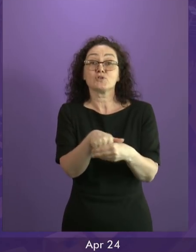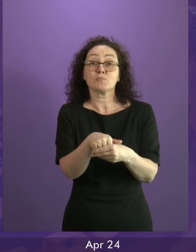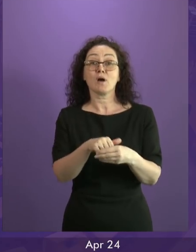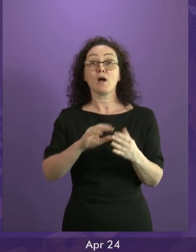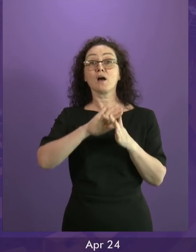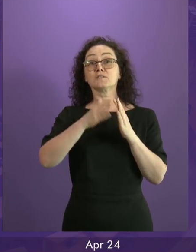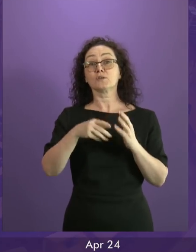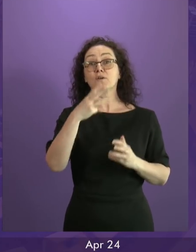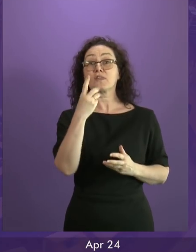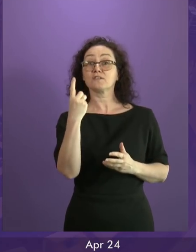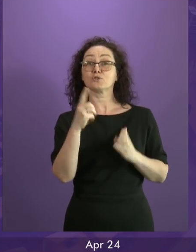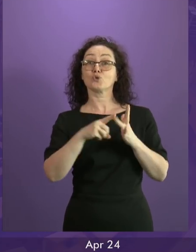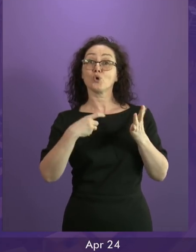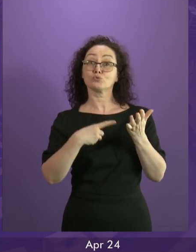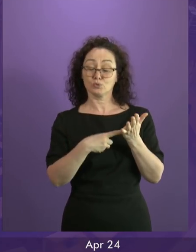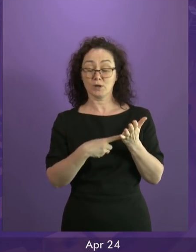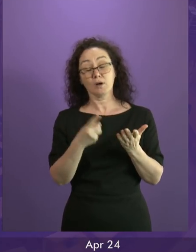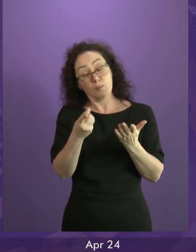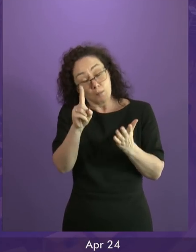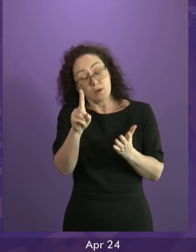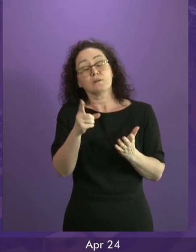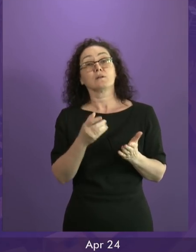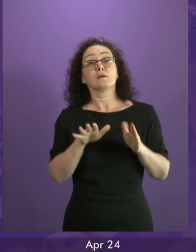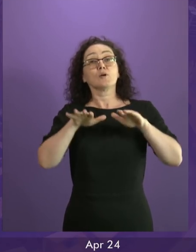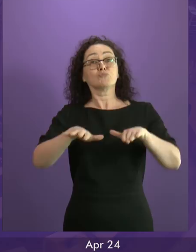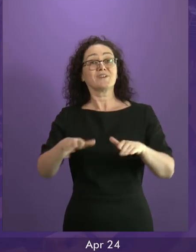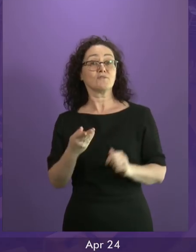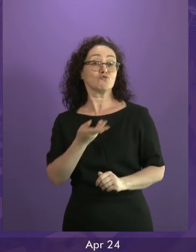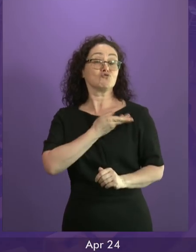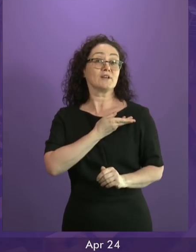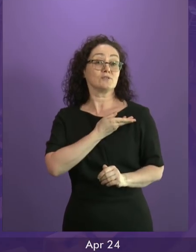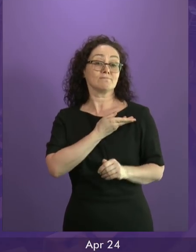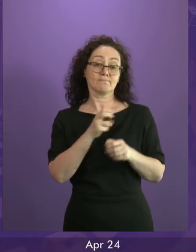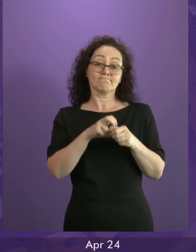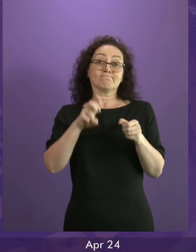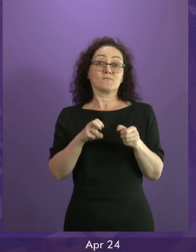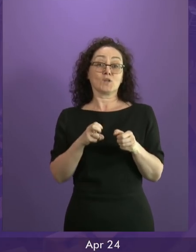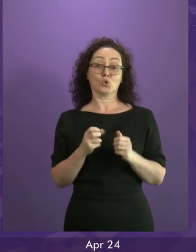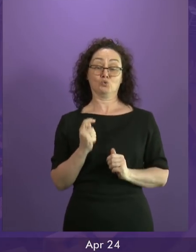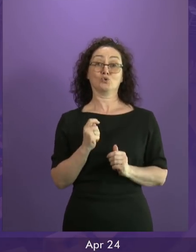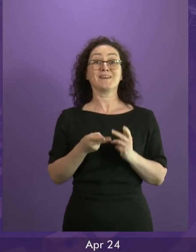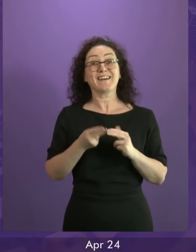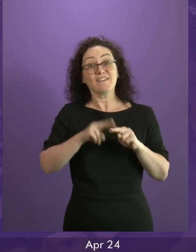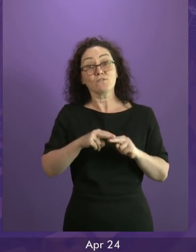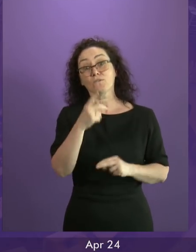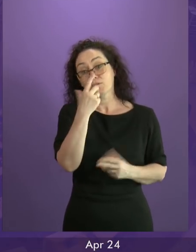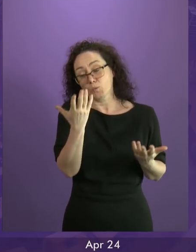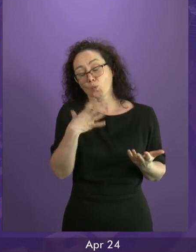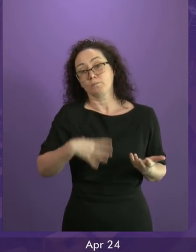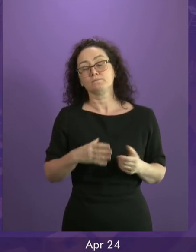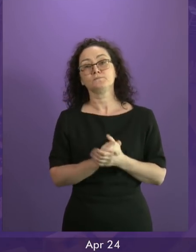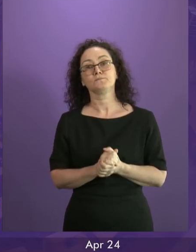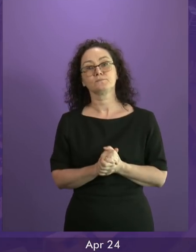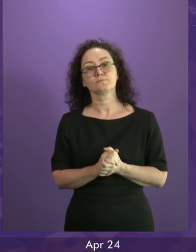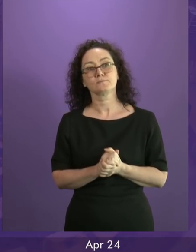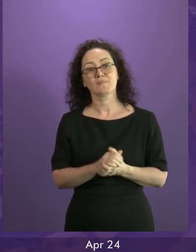with a right for the UK to leave earlier if the House of Commons agrees terms of withdrawal. The extension granted by the EU rescued